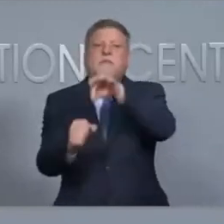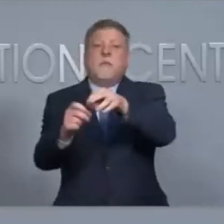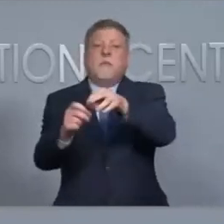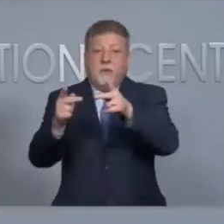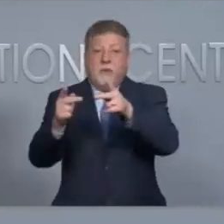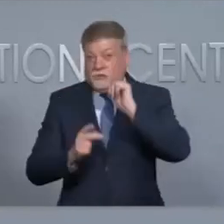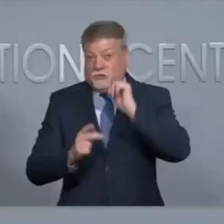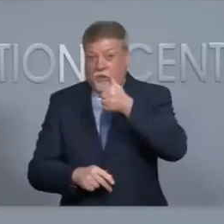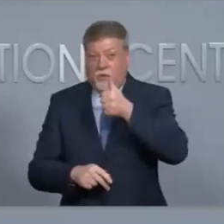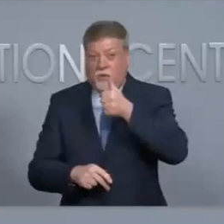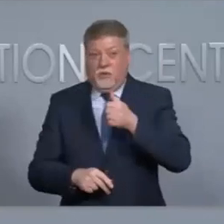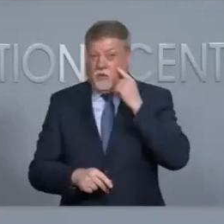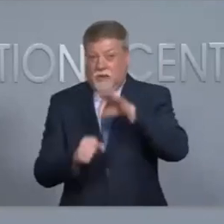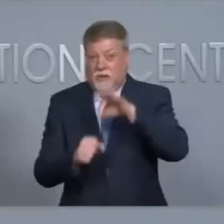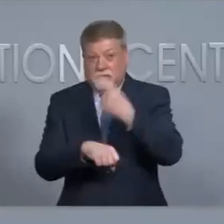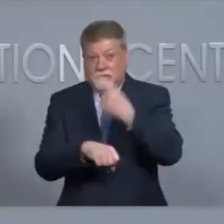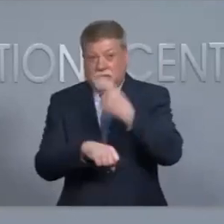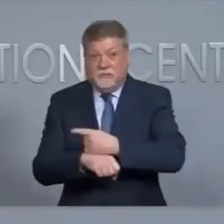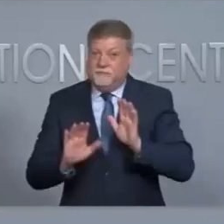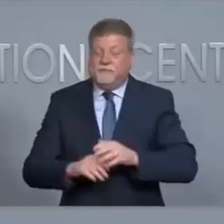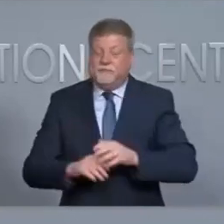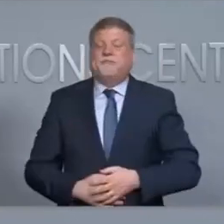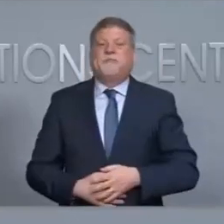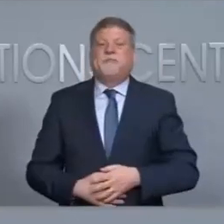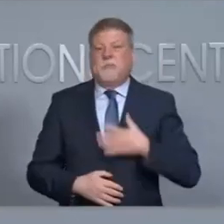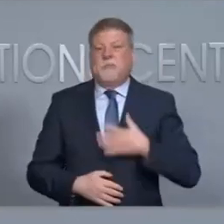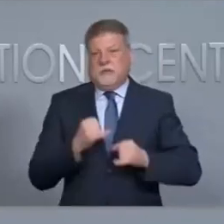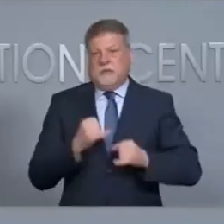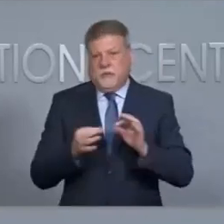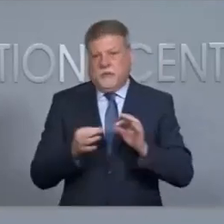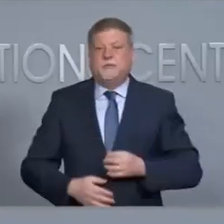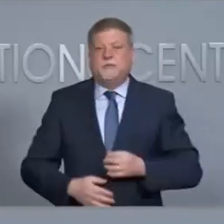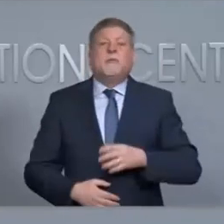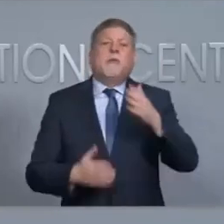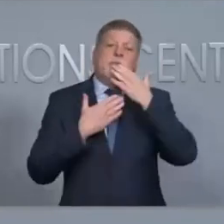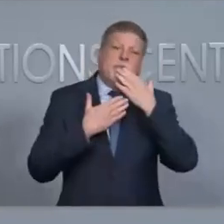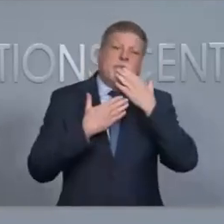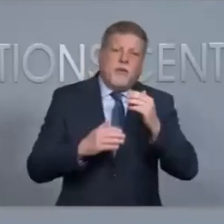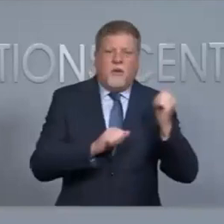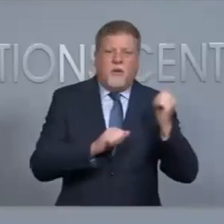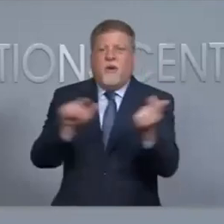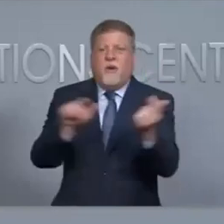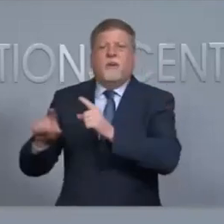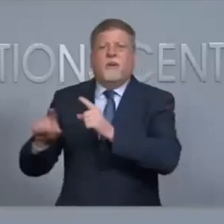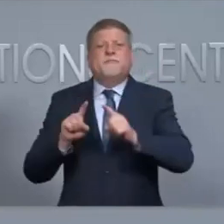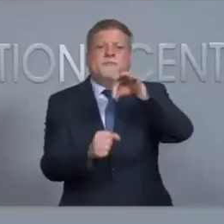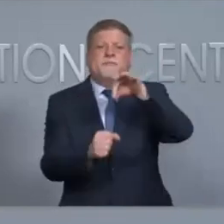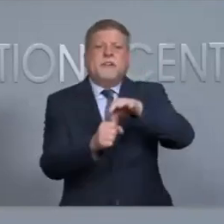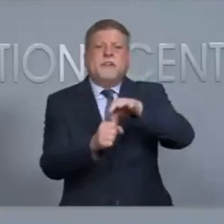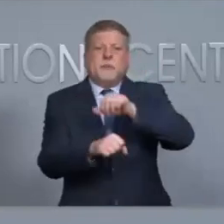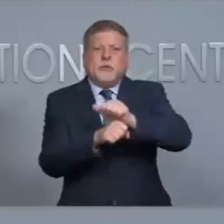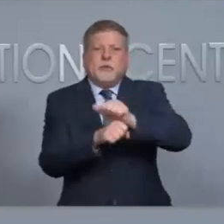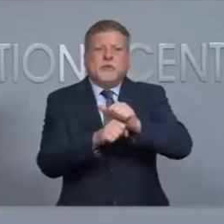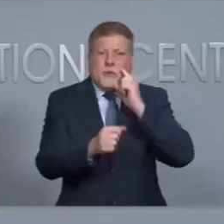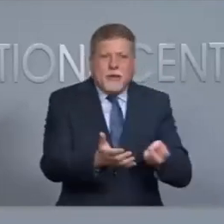tomorrow. And finally, I want to express gratitude for all the election workers who will be waking up early